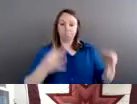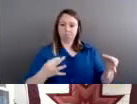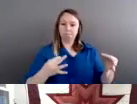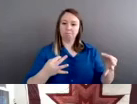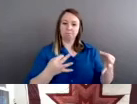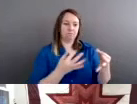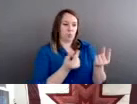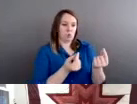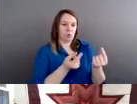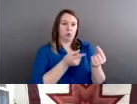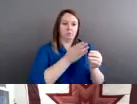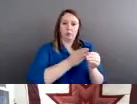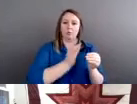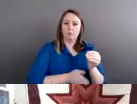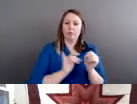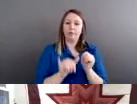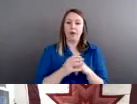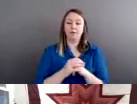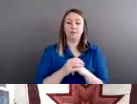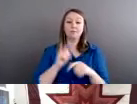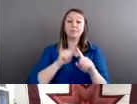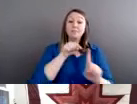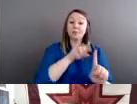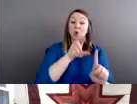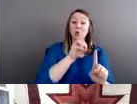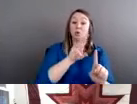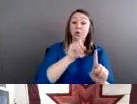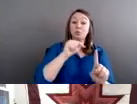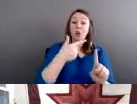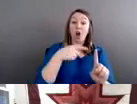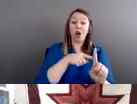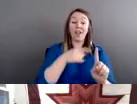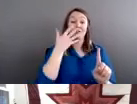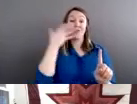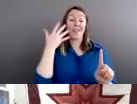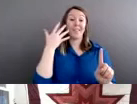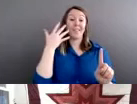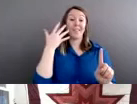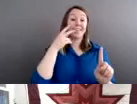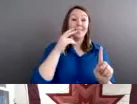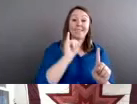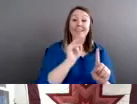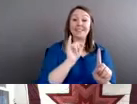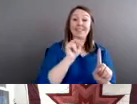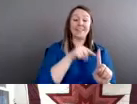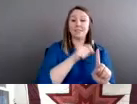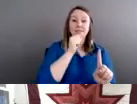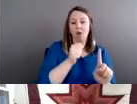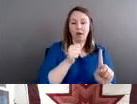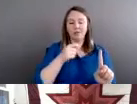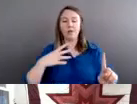But Crow Dog was not a very friendly Indian from the white perspective. Crow Dog and Spotted Tail probably